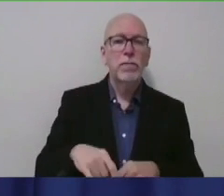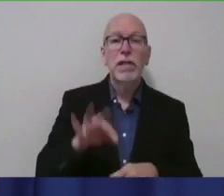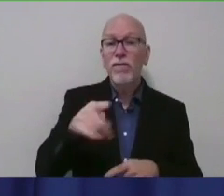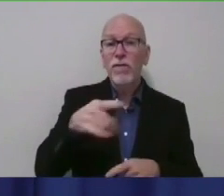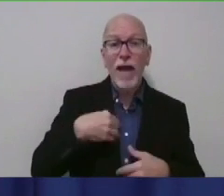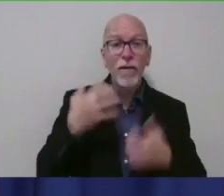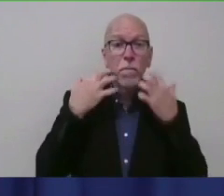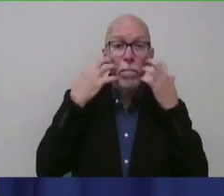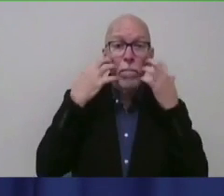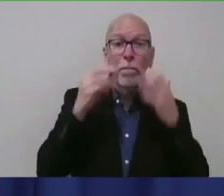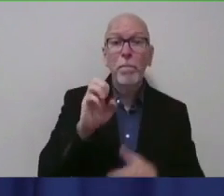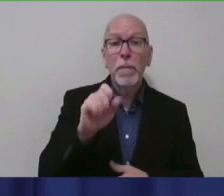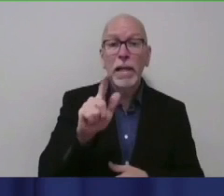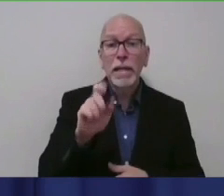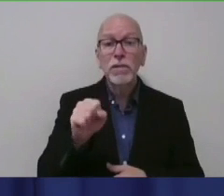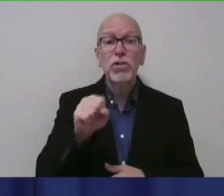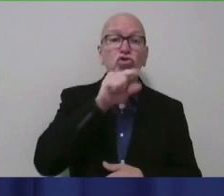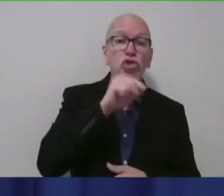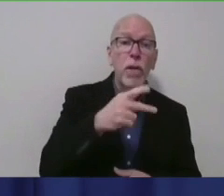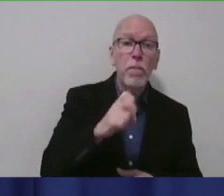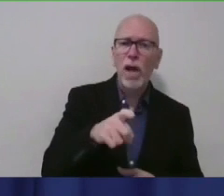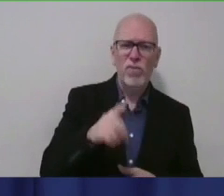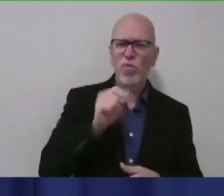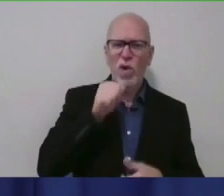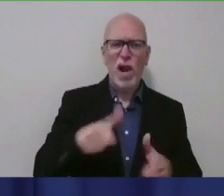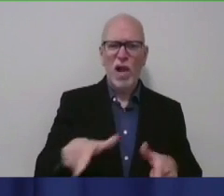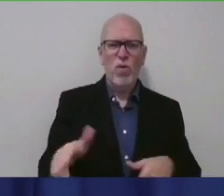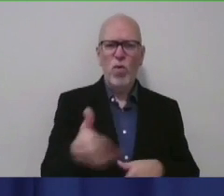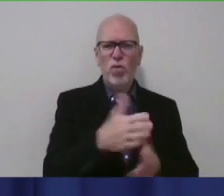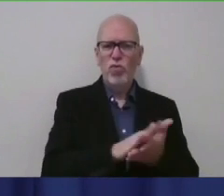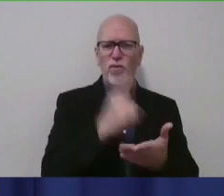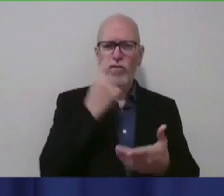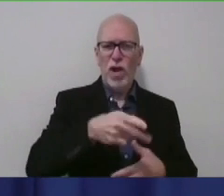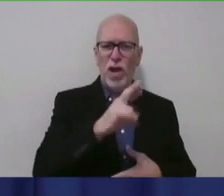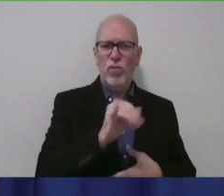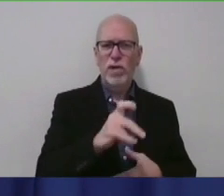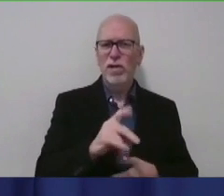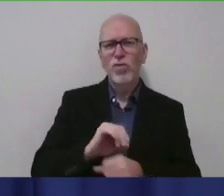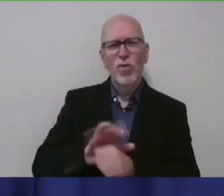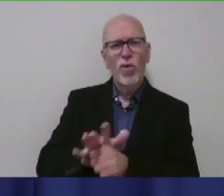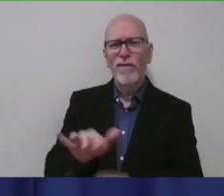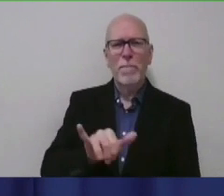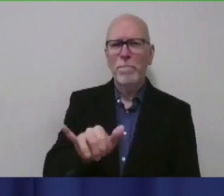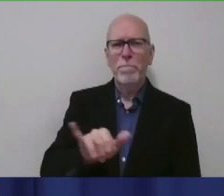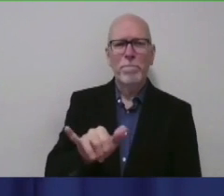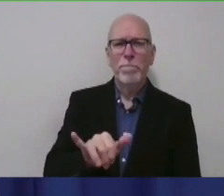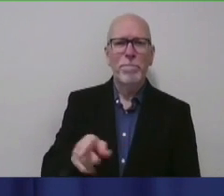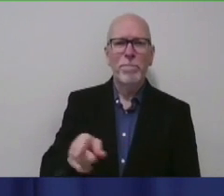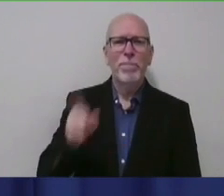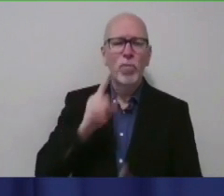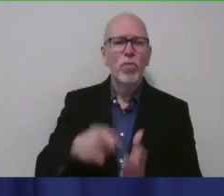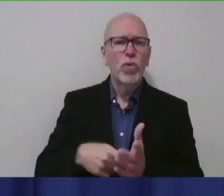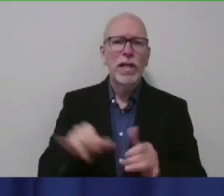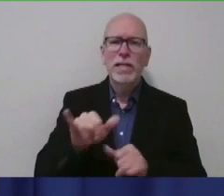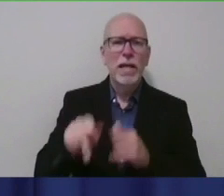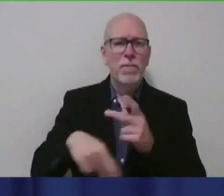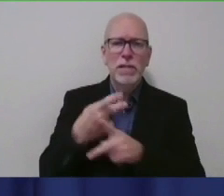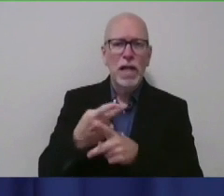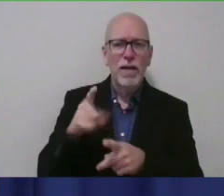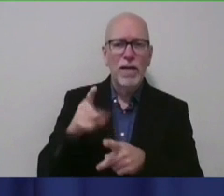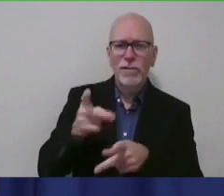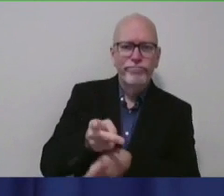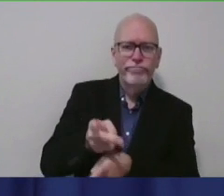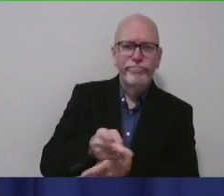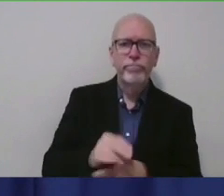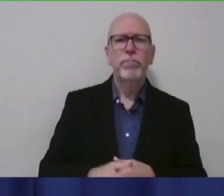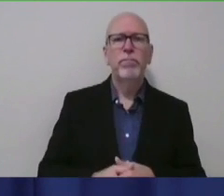continue to come to school and put others at risk. COVID-19 is the same situation and requires the same diligence. Finally,